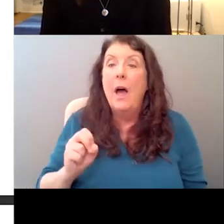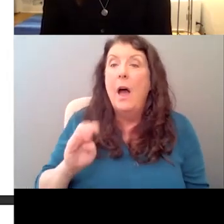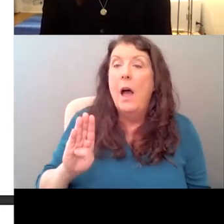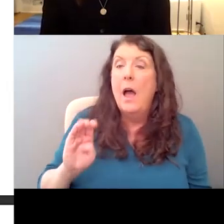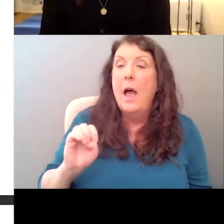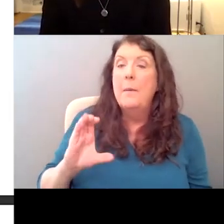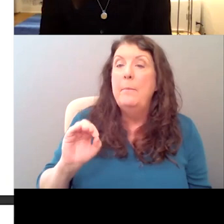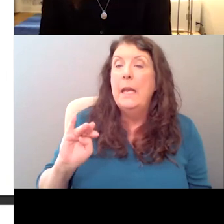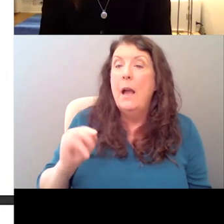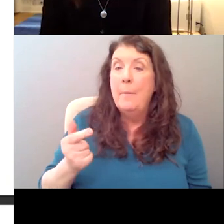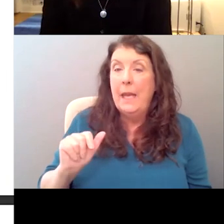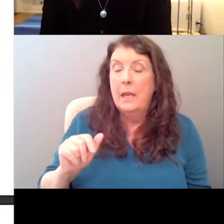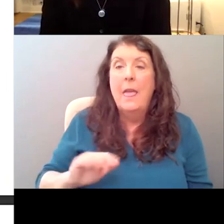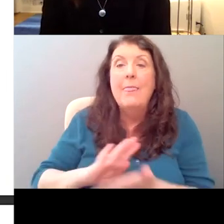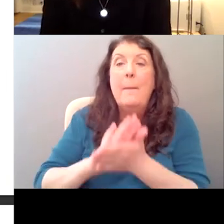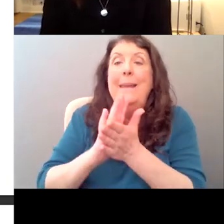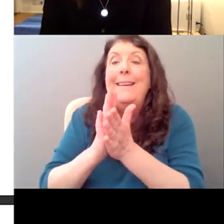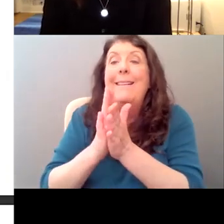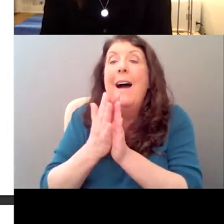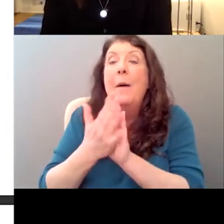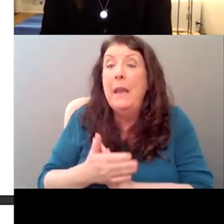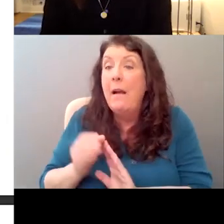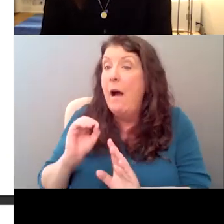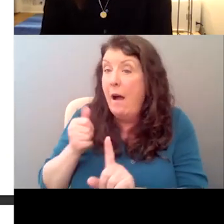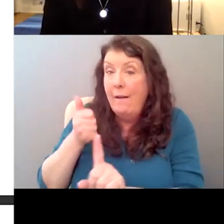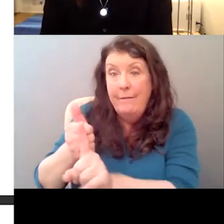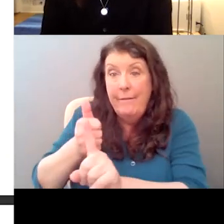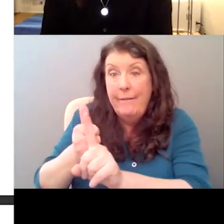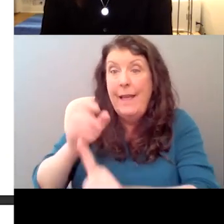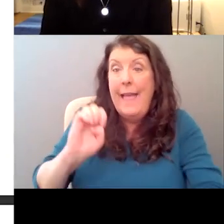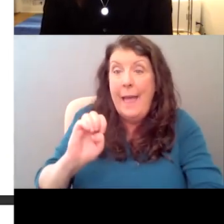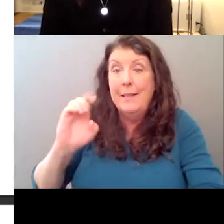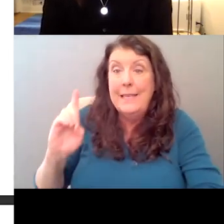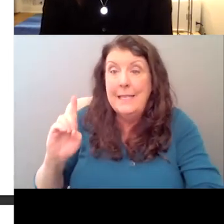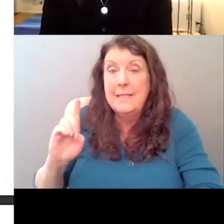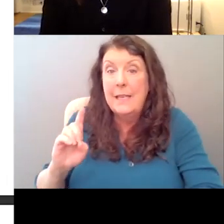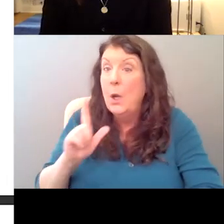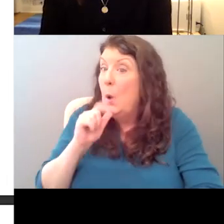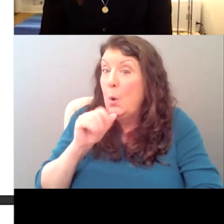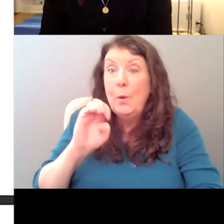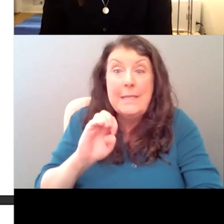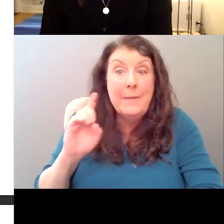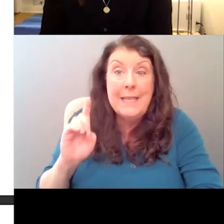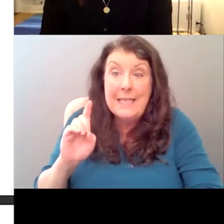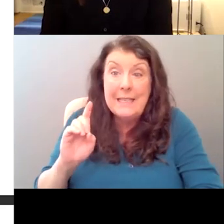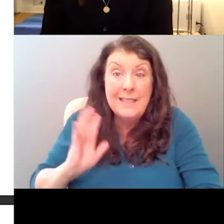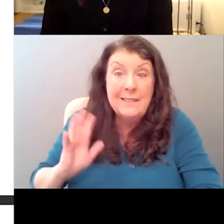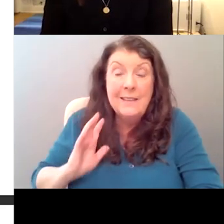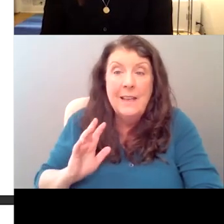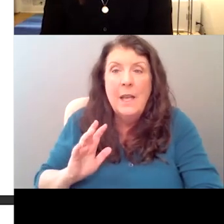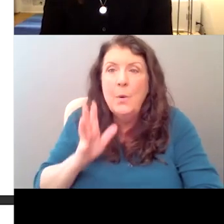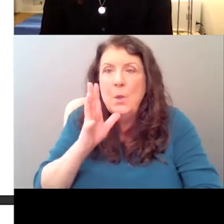person who eschewed most public contact. And this season